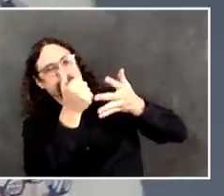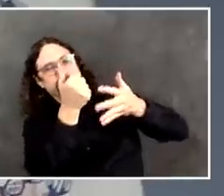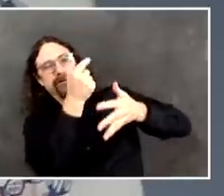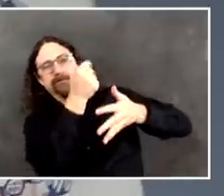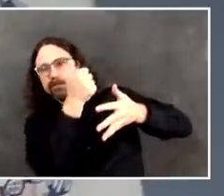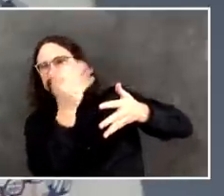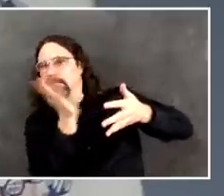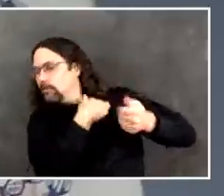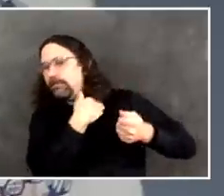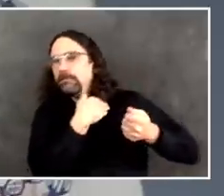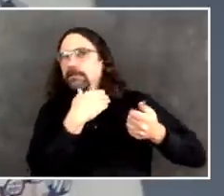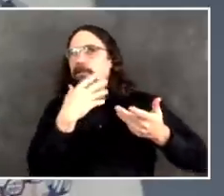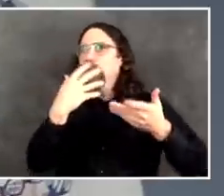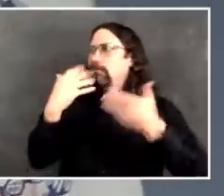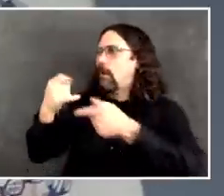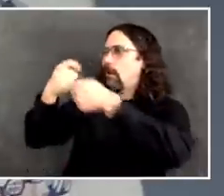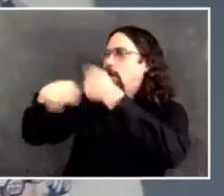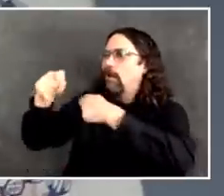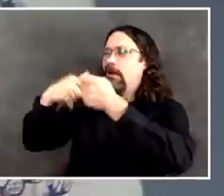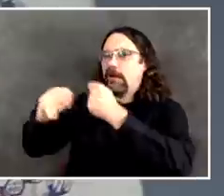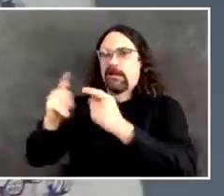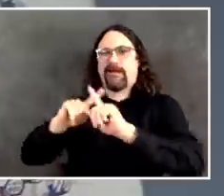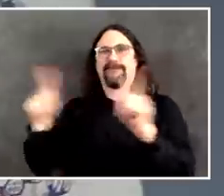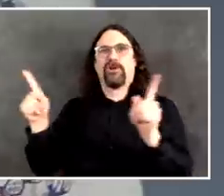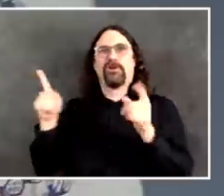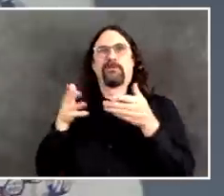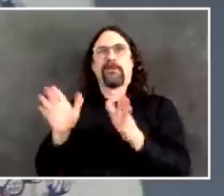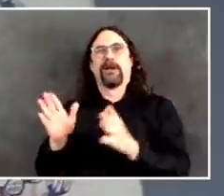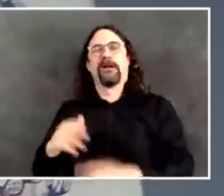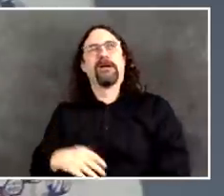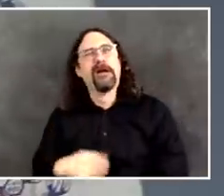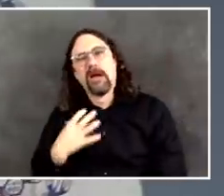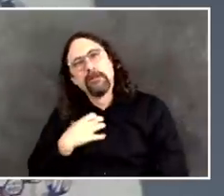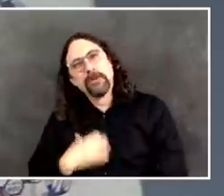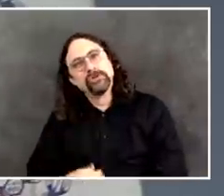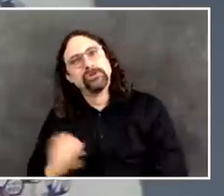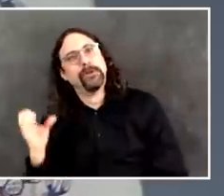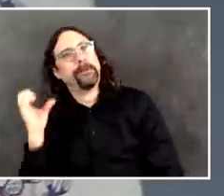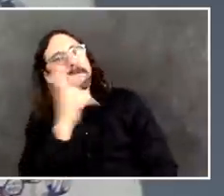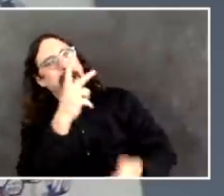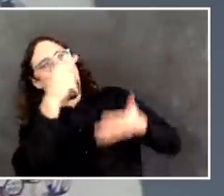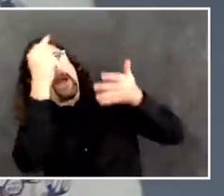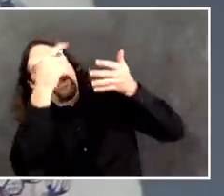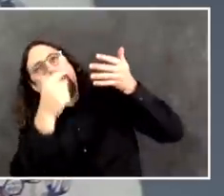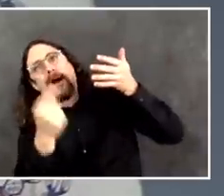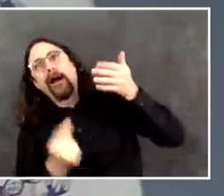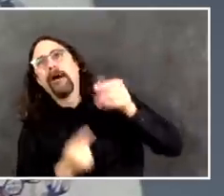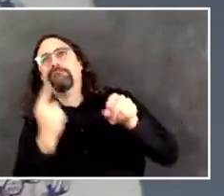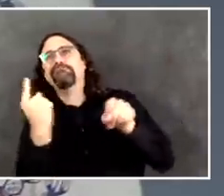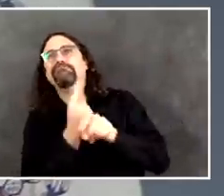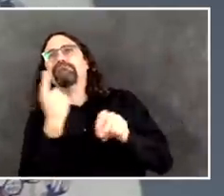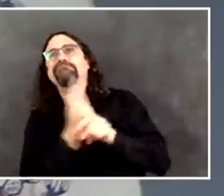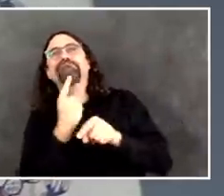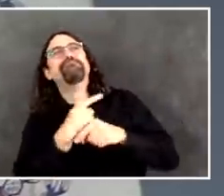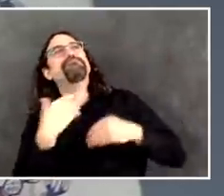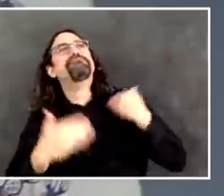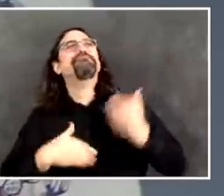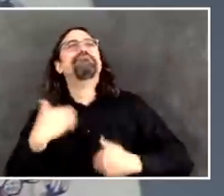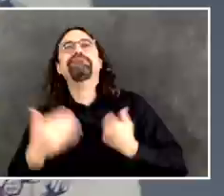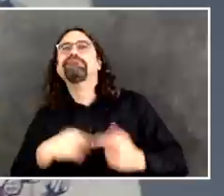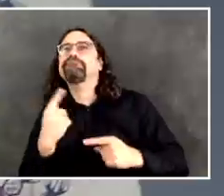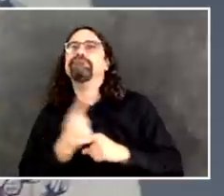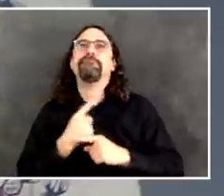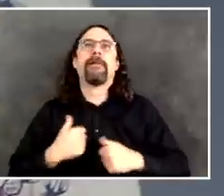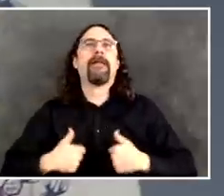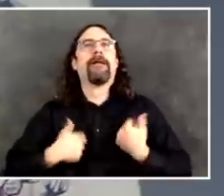they were and when we get back to normal that day, not too far from now, I hope and I pray we're all going to appreciate the